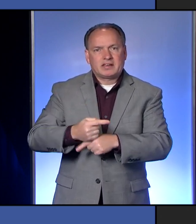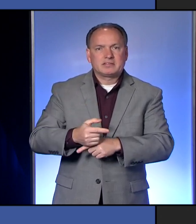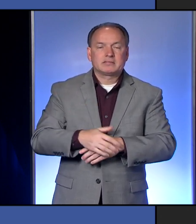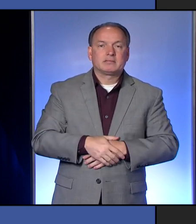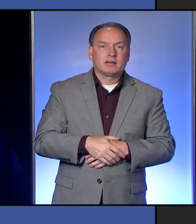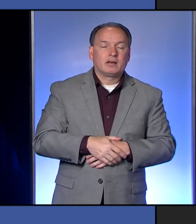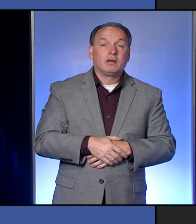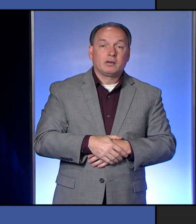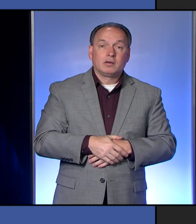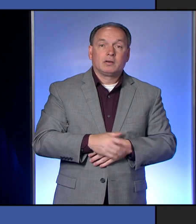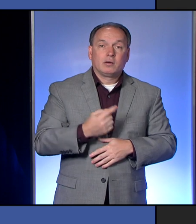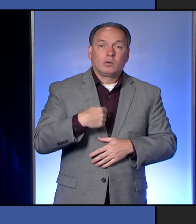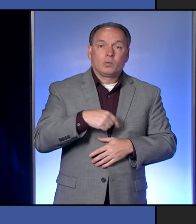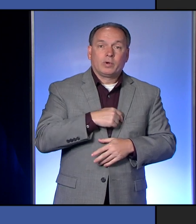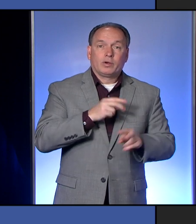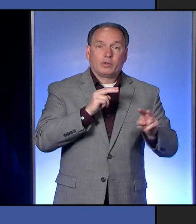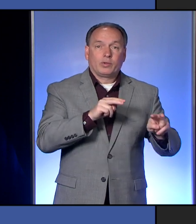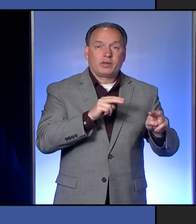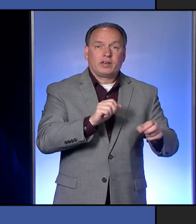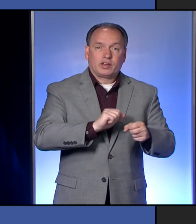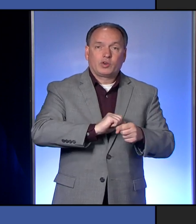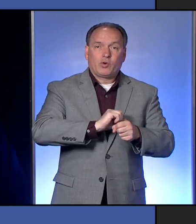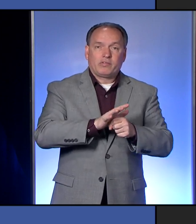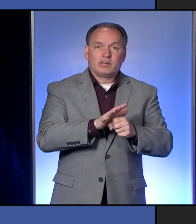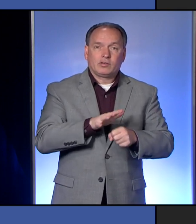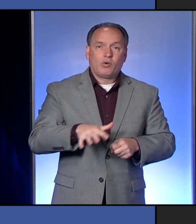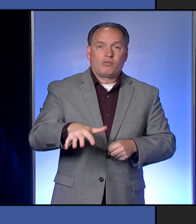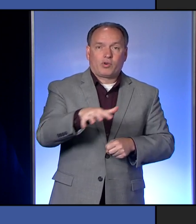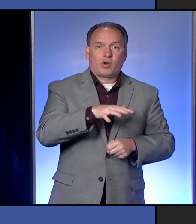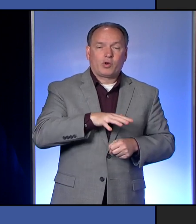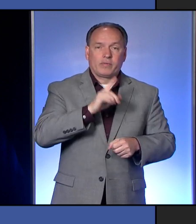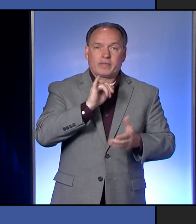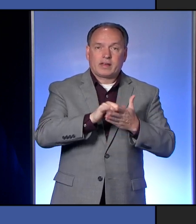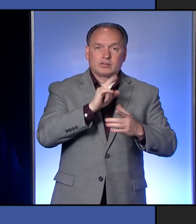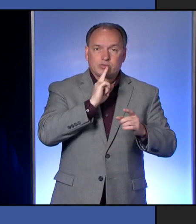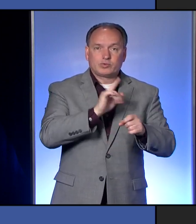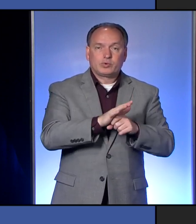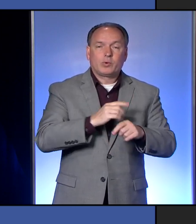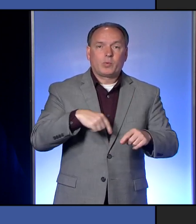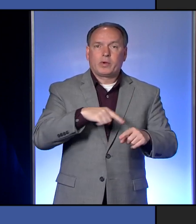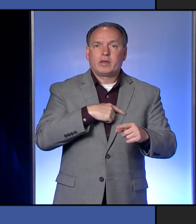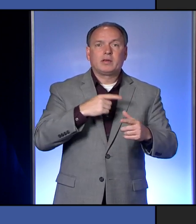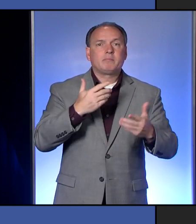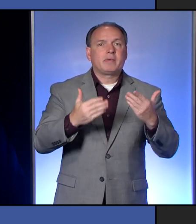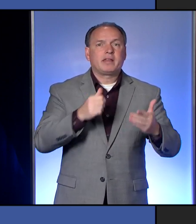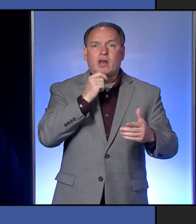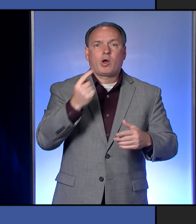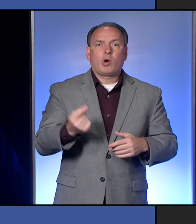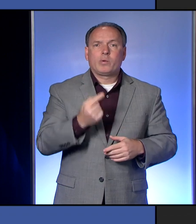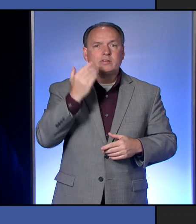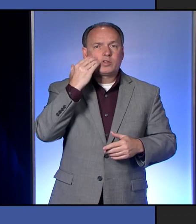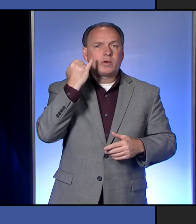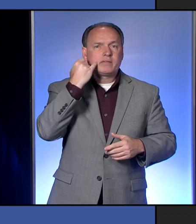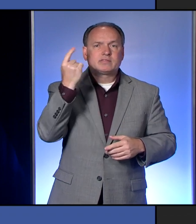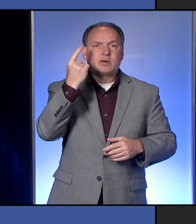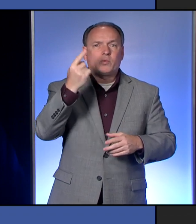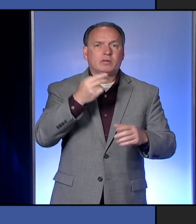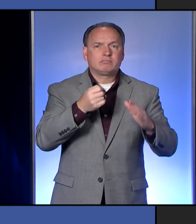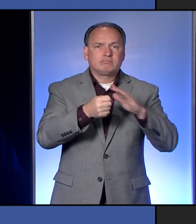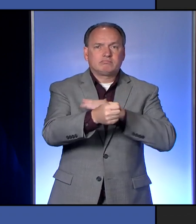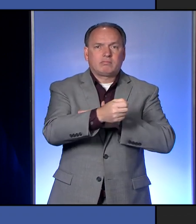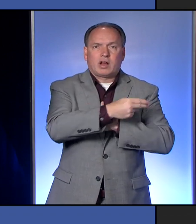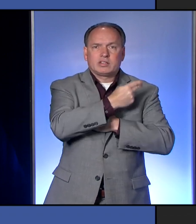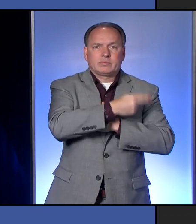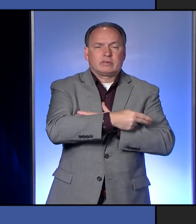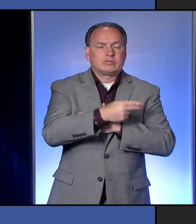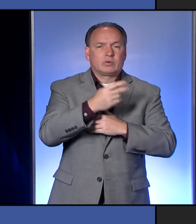Certainly looking at COVID disease as a whole, that is true. We may not always know when someone is hospitalized. So there's no way that I can